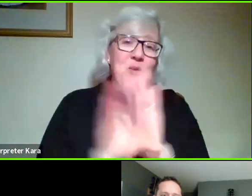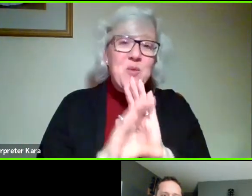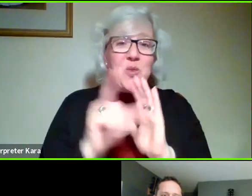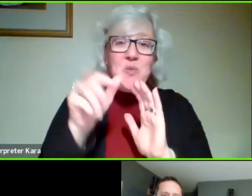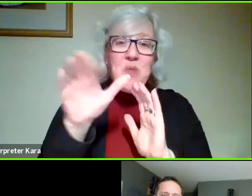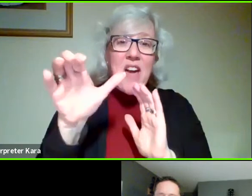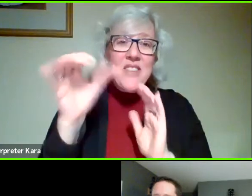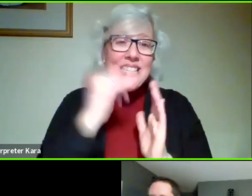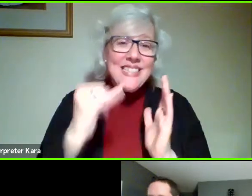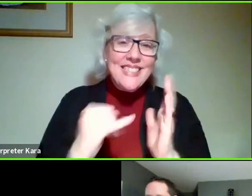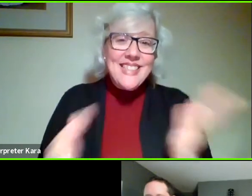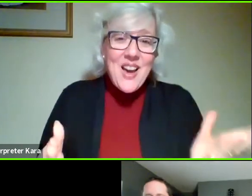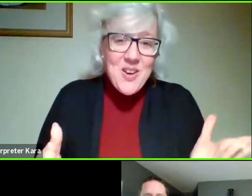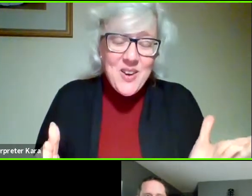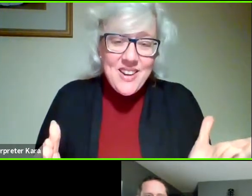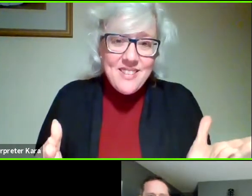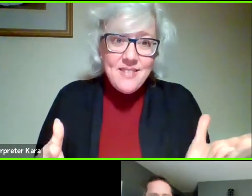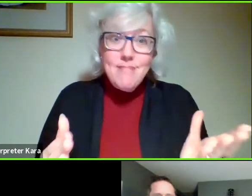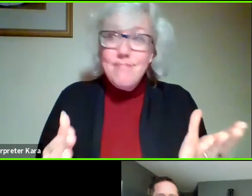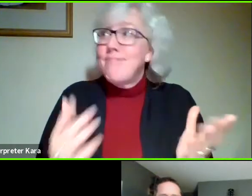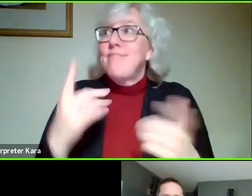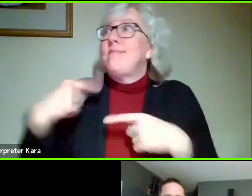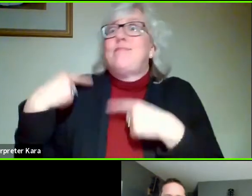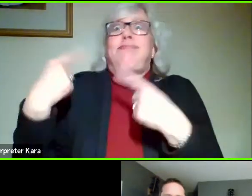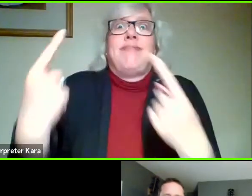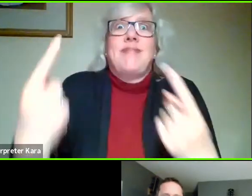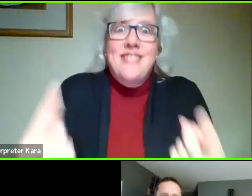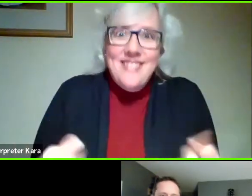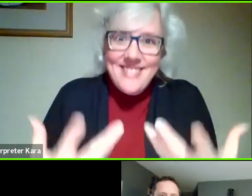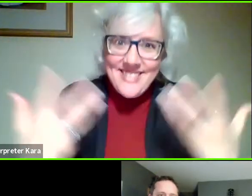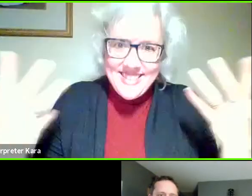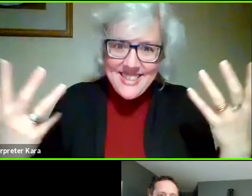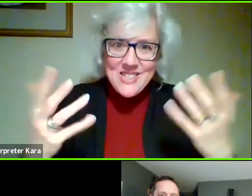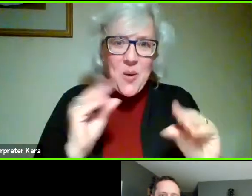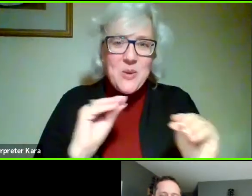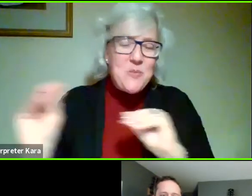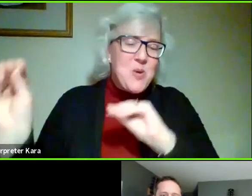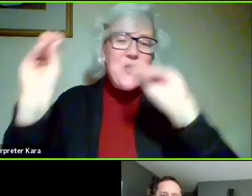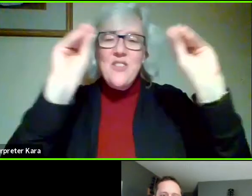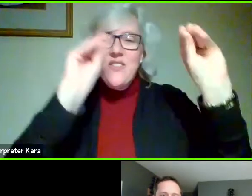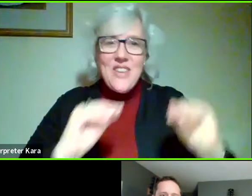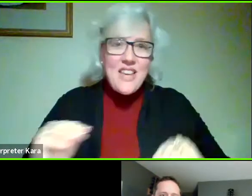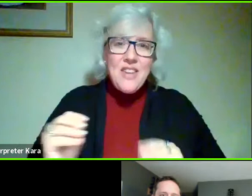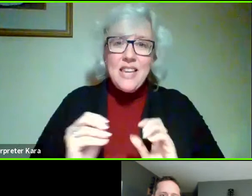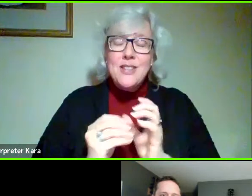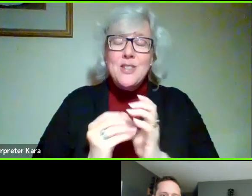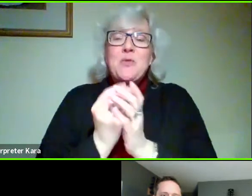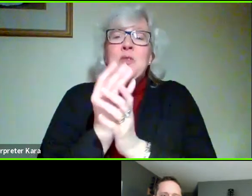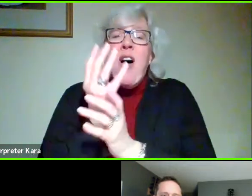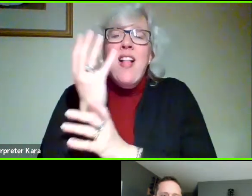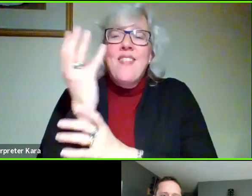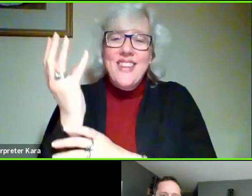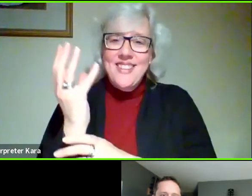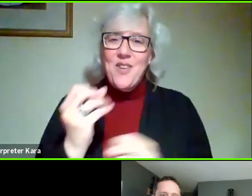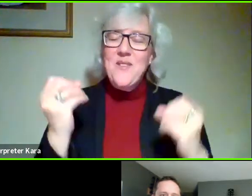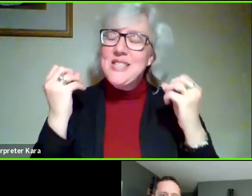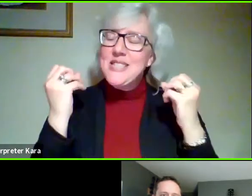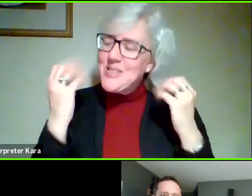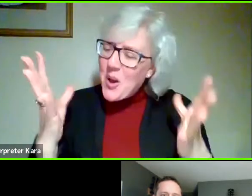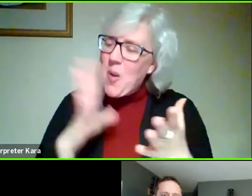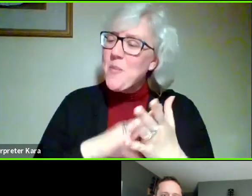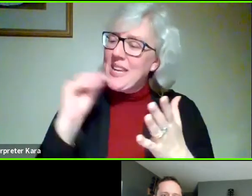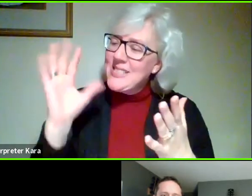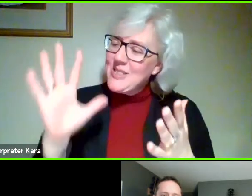is ever moving and evolving. And we have so many students